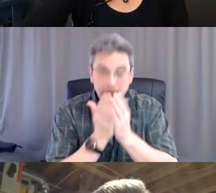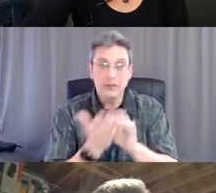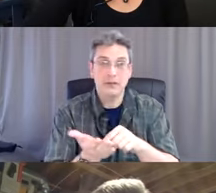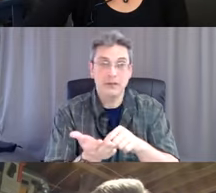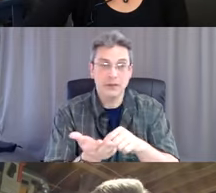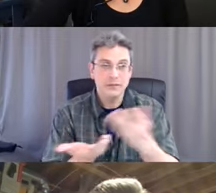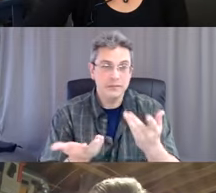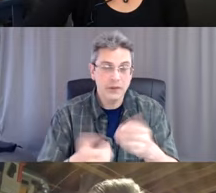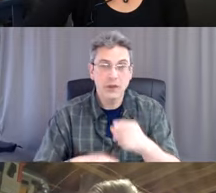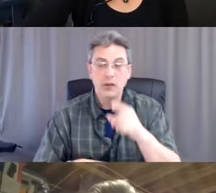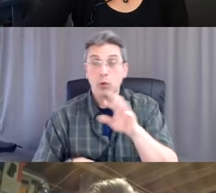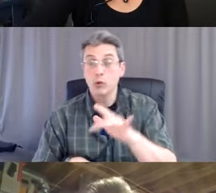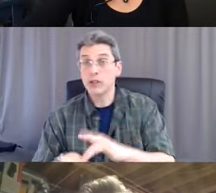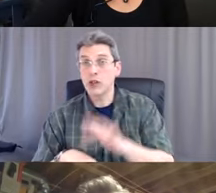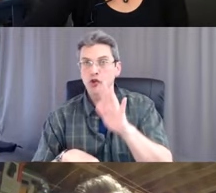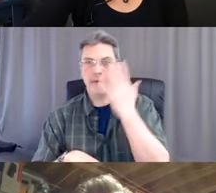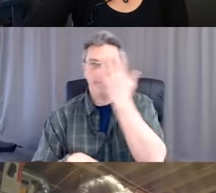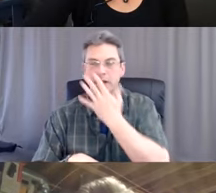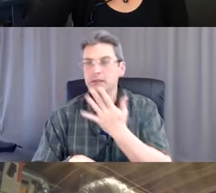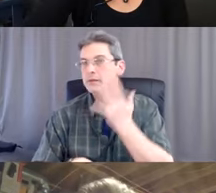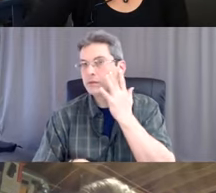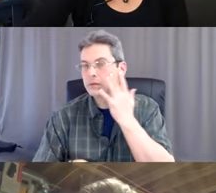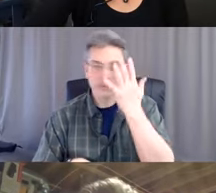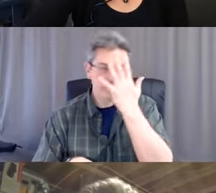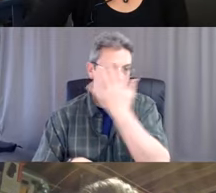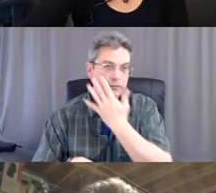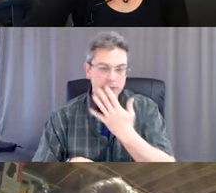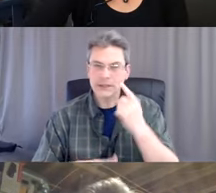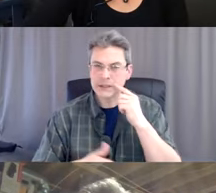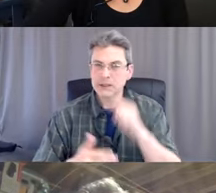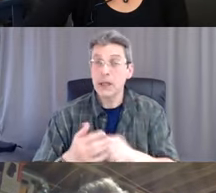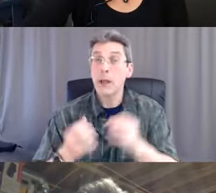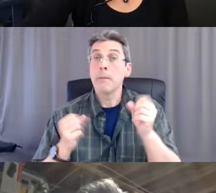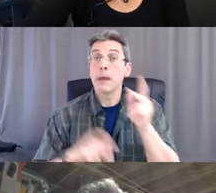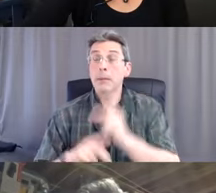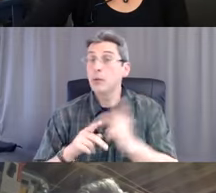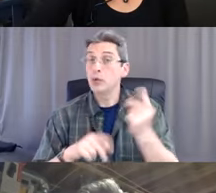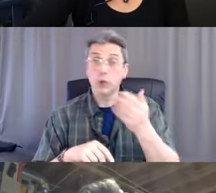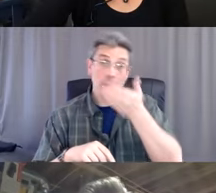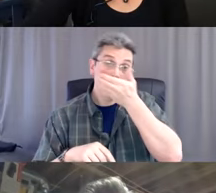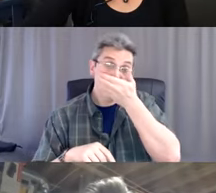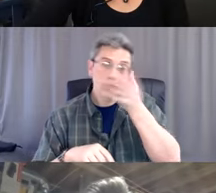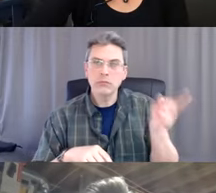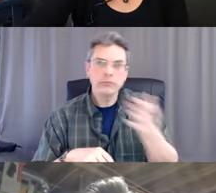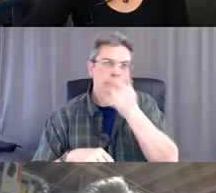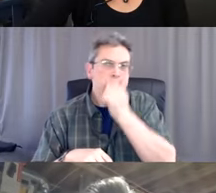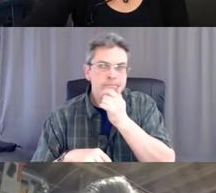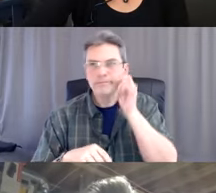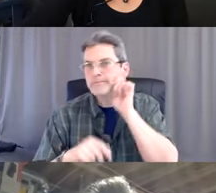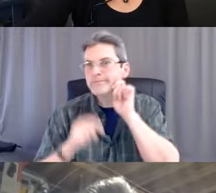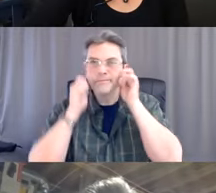One of the things I see that drives me crazy is people who are constantly pulling at their face mask. Really, really